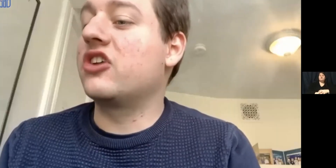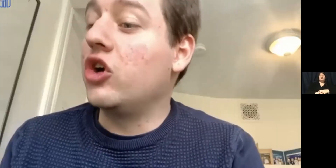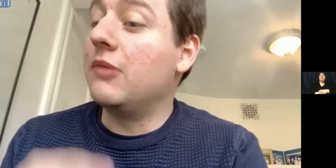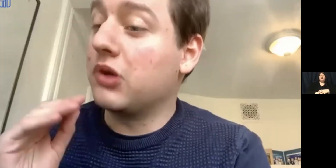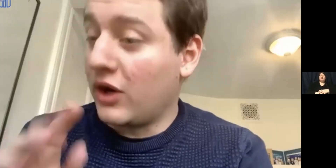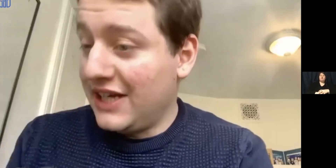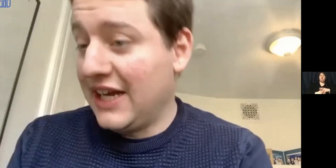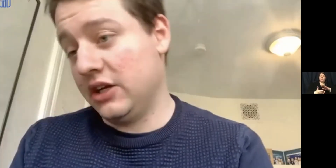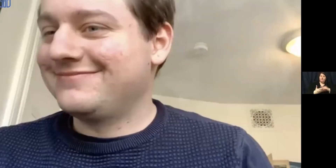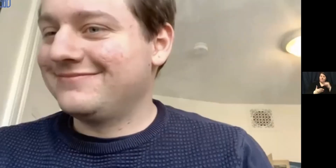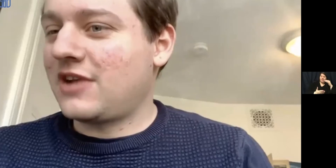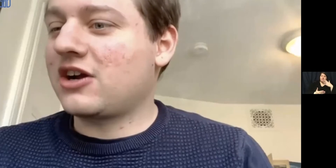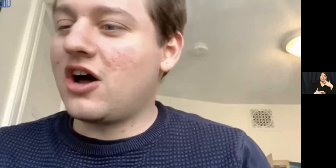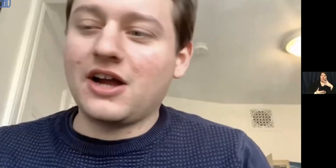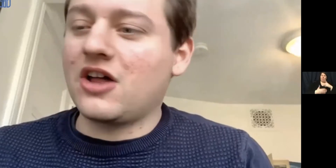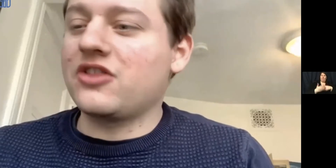what makes a good employee.